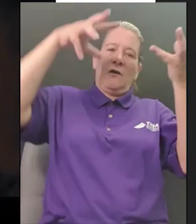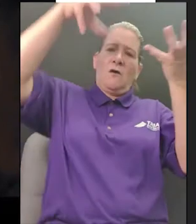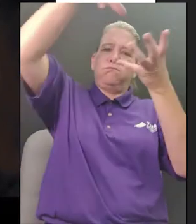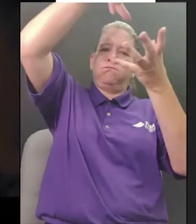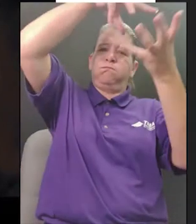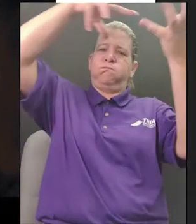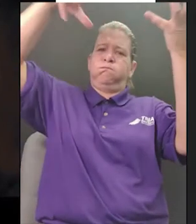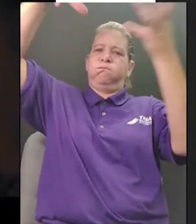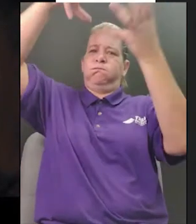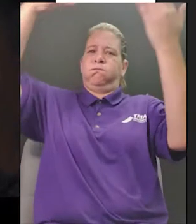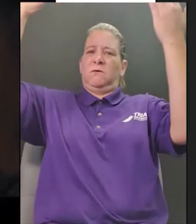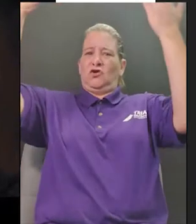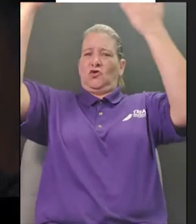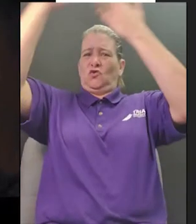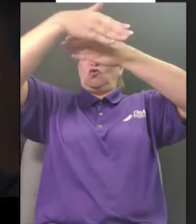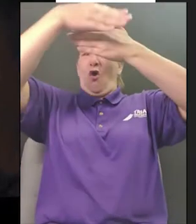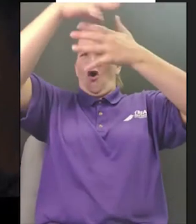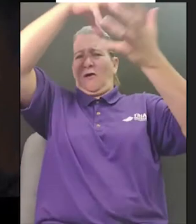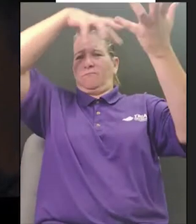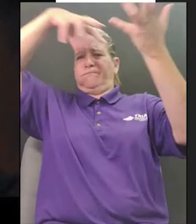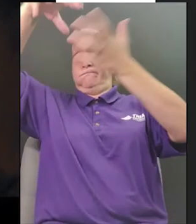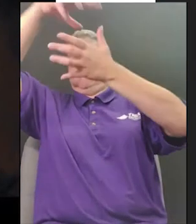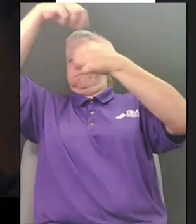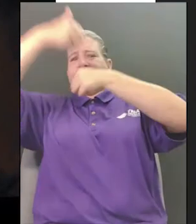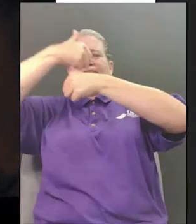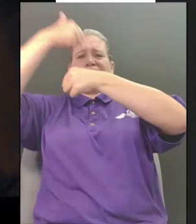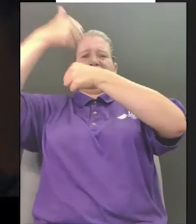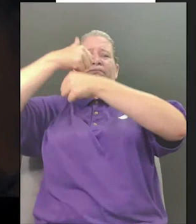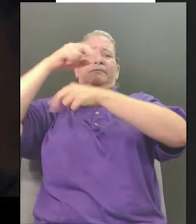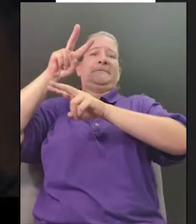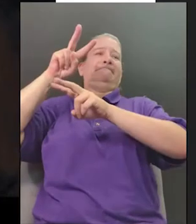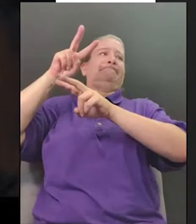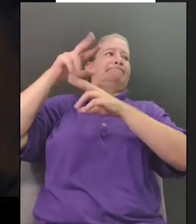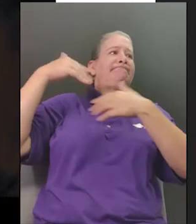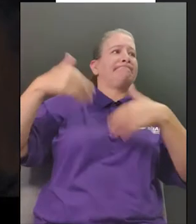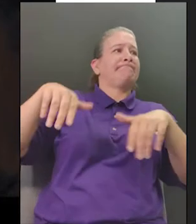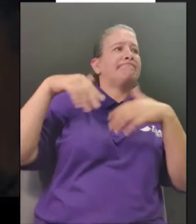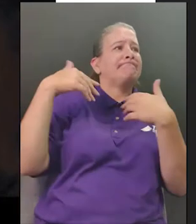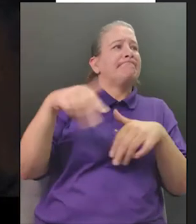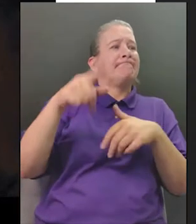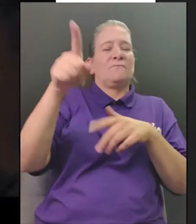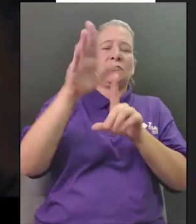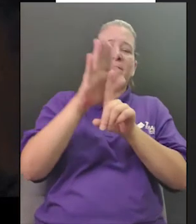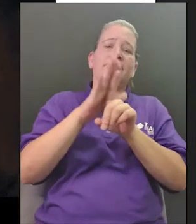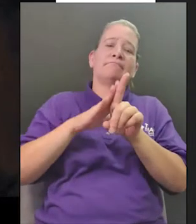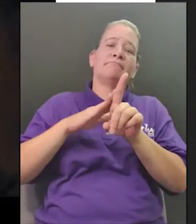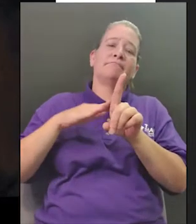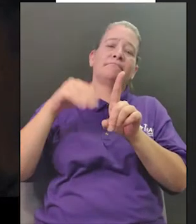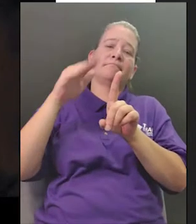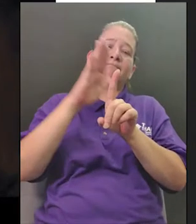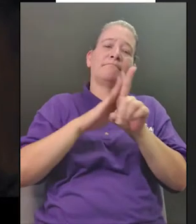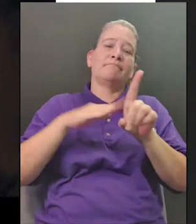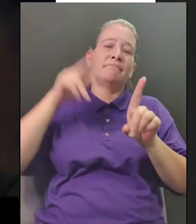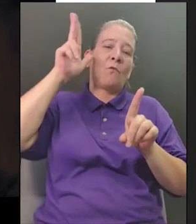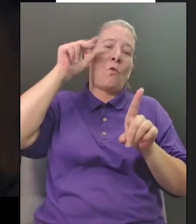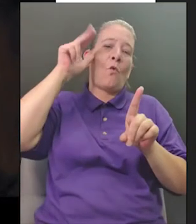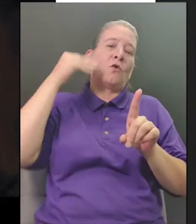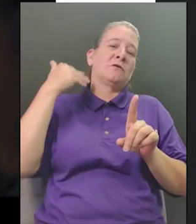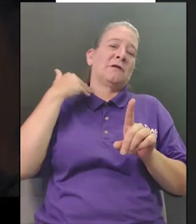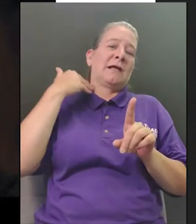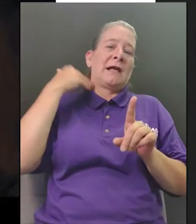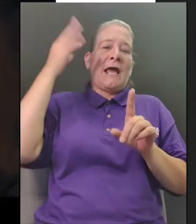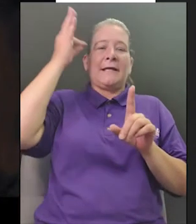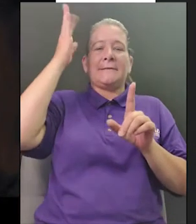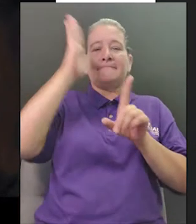the beginning of our story sybil slipped out to the barn to check on the colt star overhead